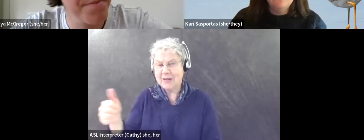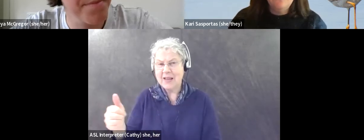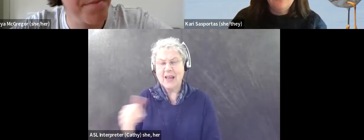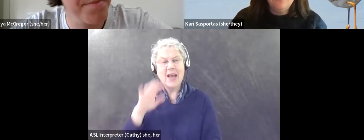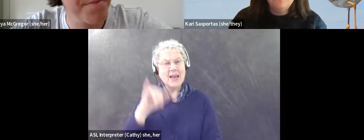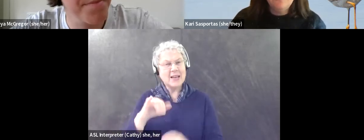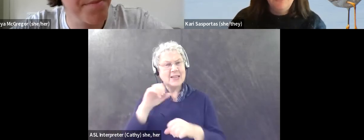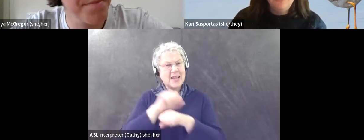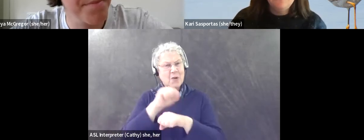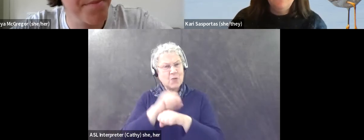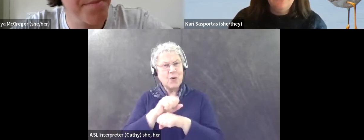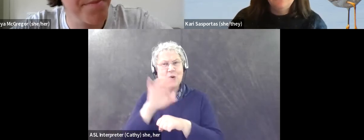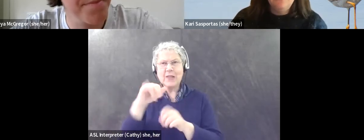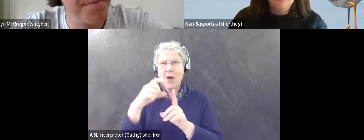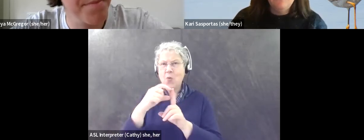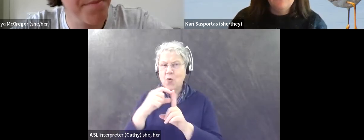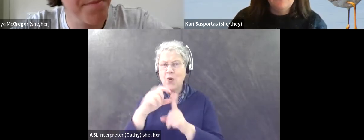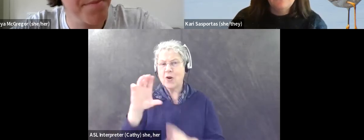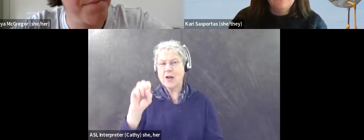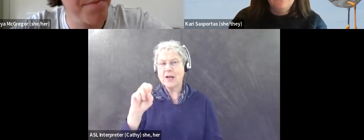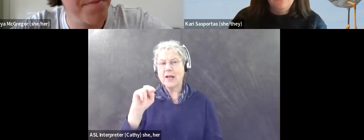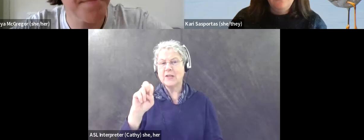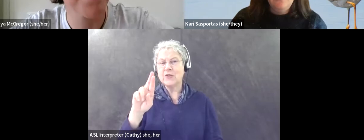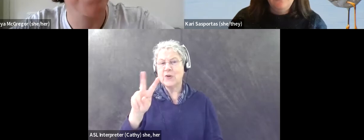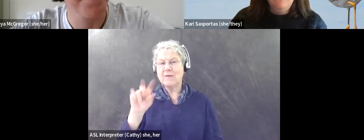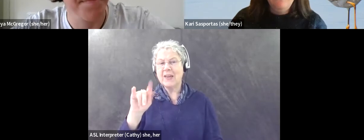or conservationist has kind of an academic or, or,